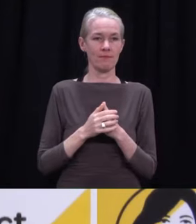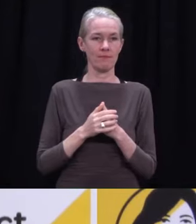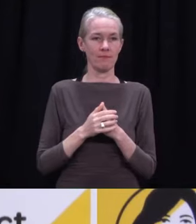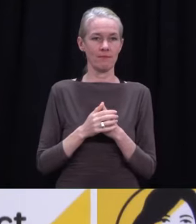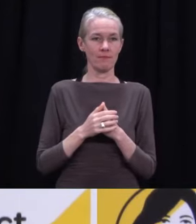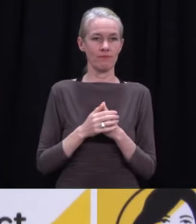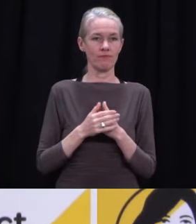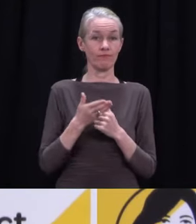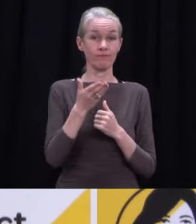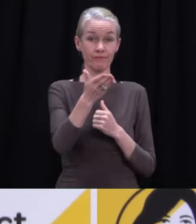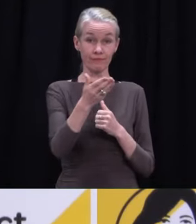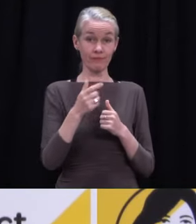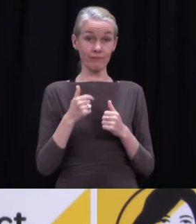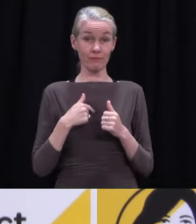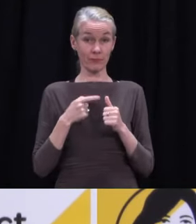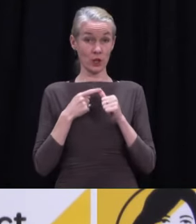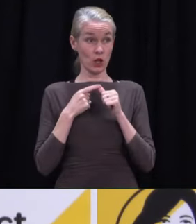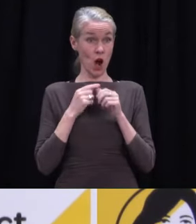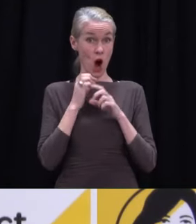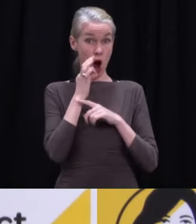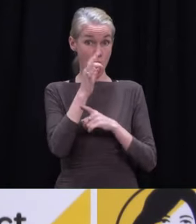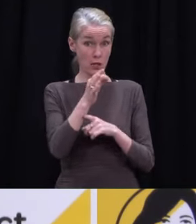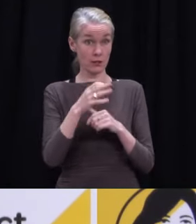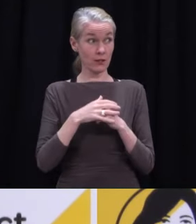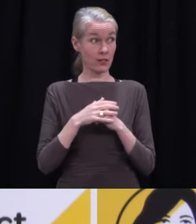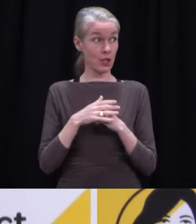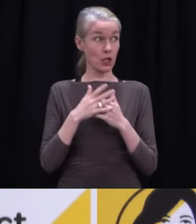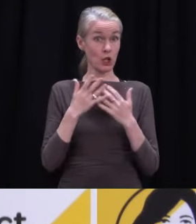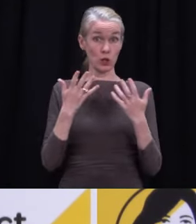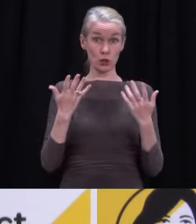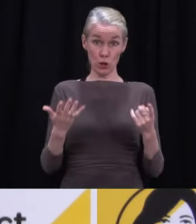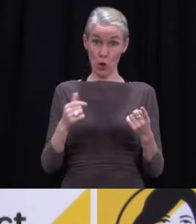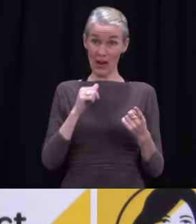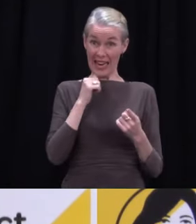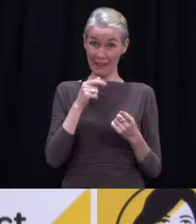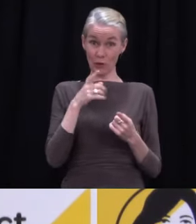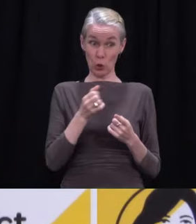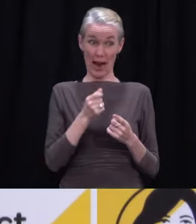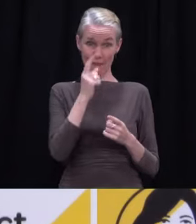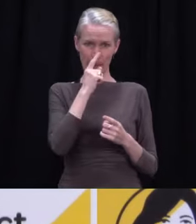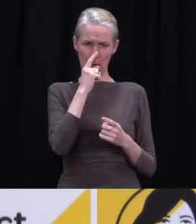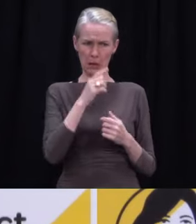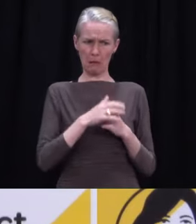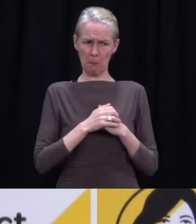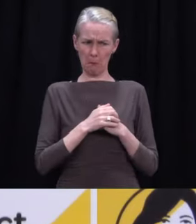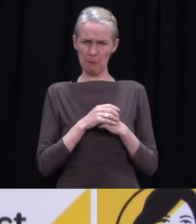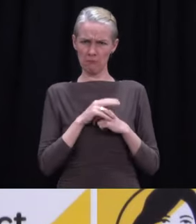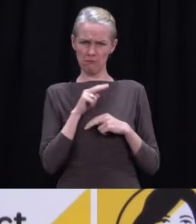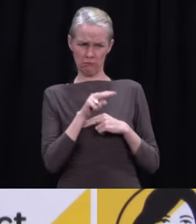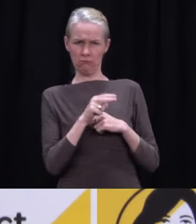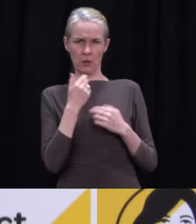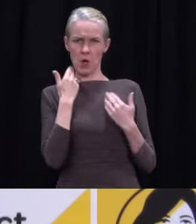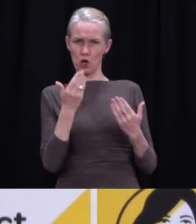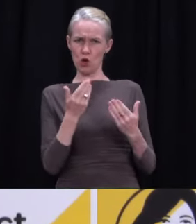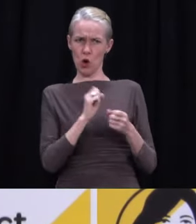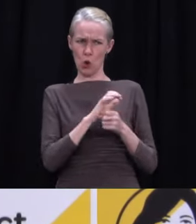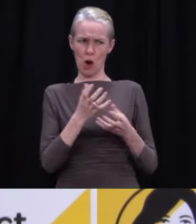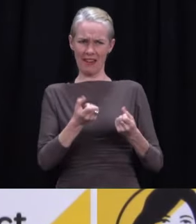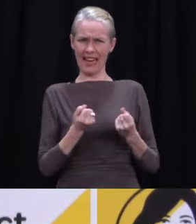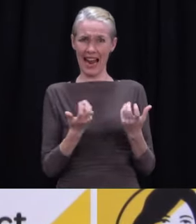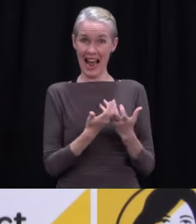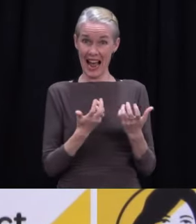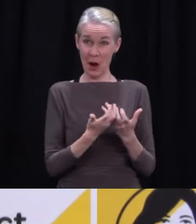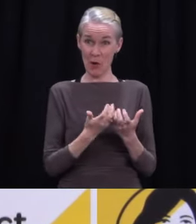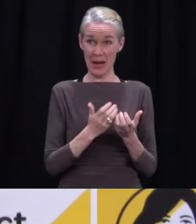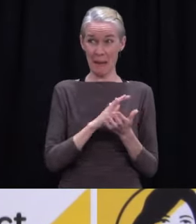recommended to the government to shift down to Alert Level 3 for Auckland? Not necessarily. What is also of interest, and as I talked about today,